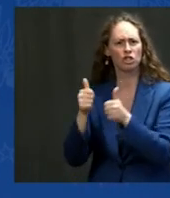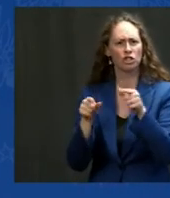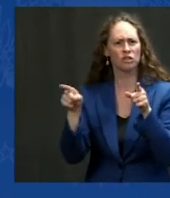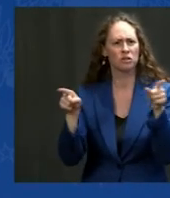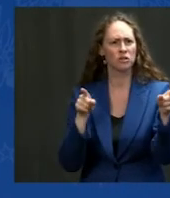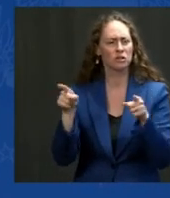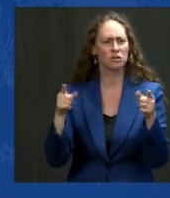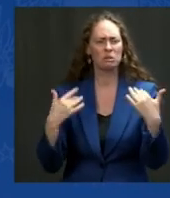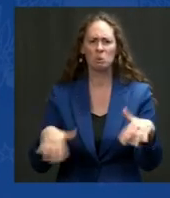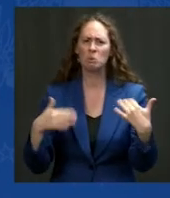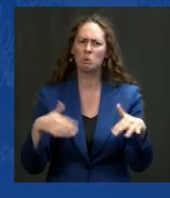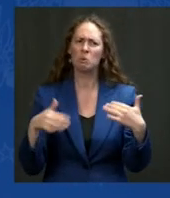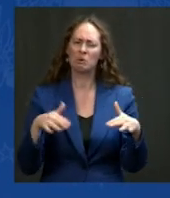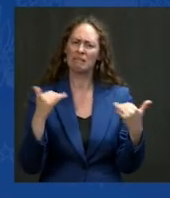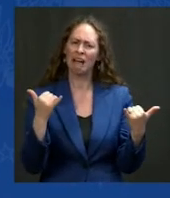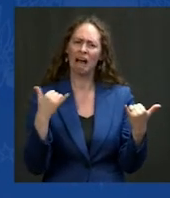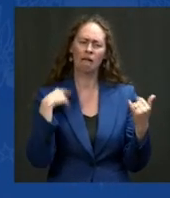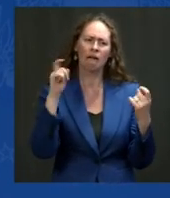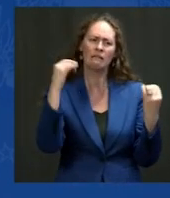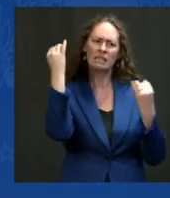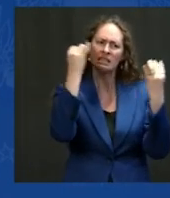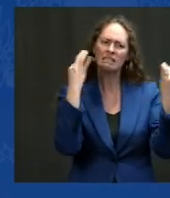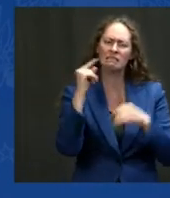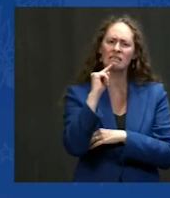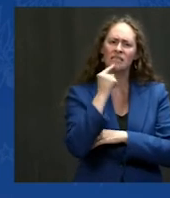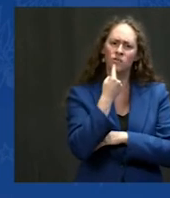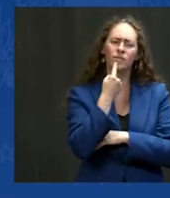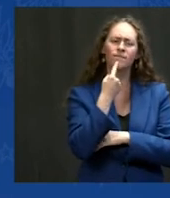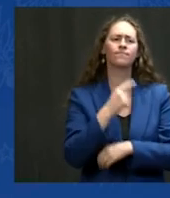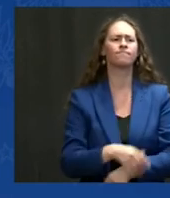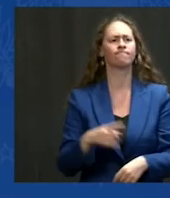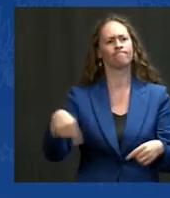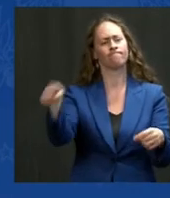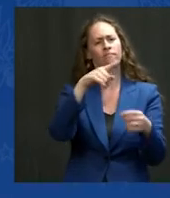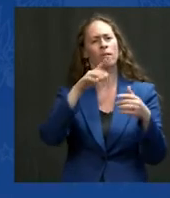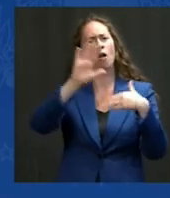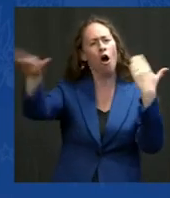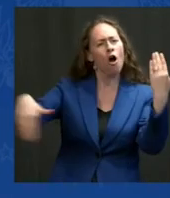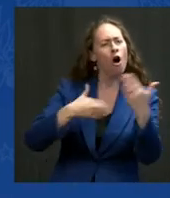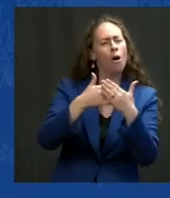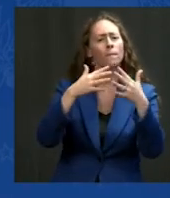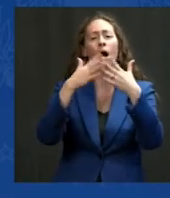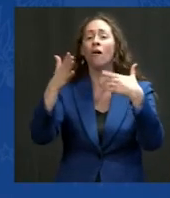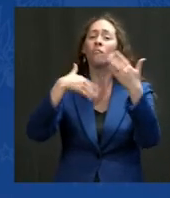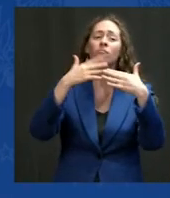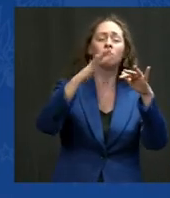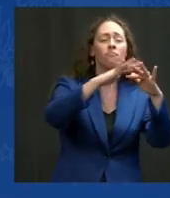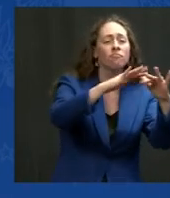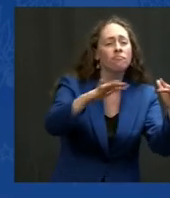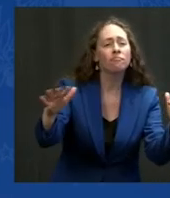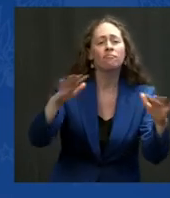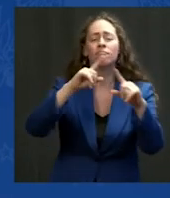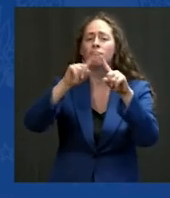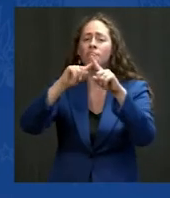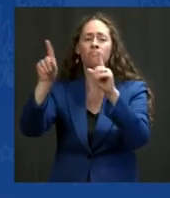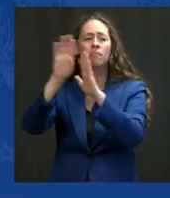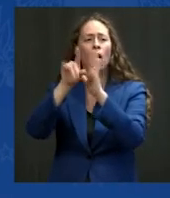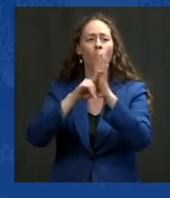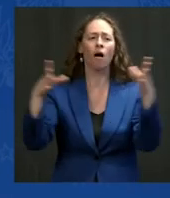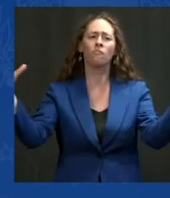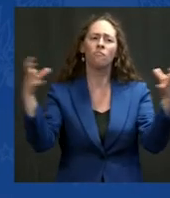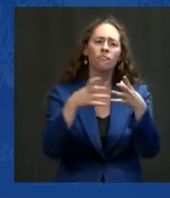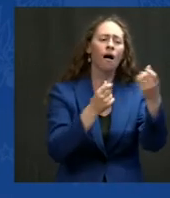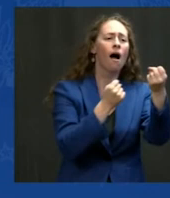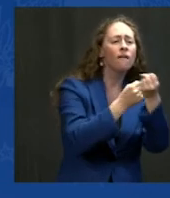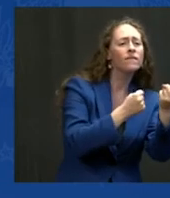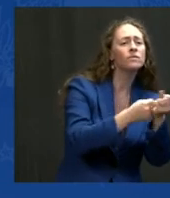We have to forge a coalition of Americans of every background of a political party, the advocates, the students, the faith